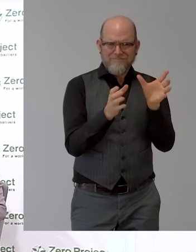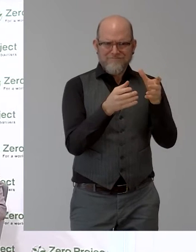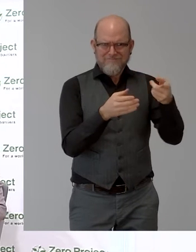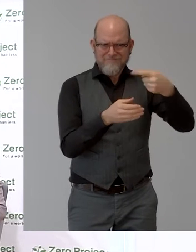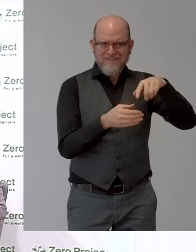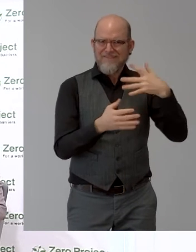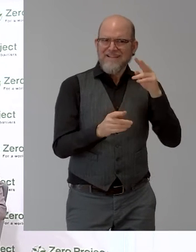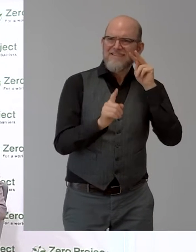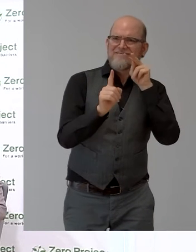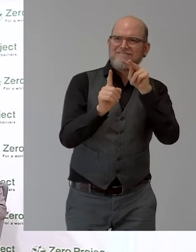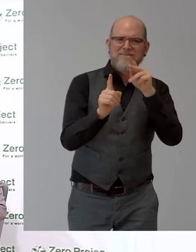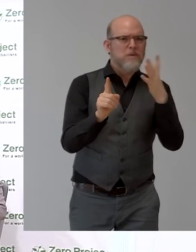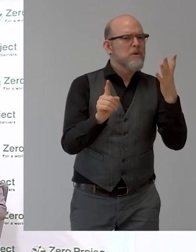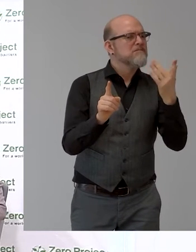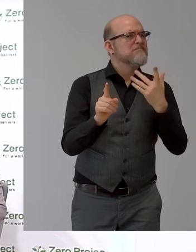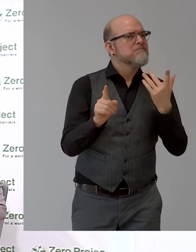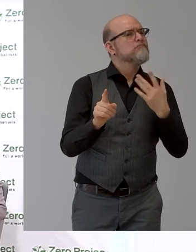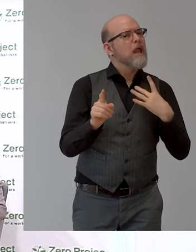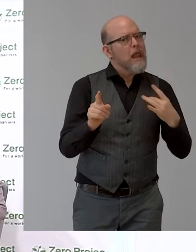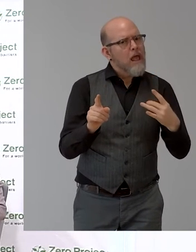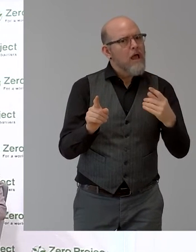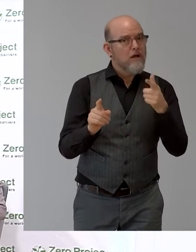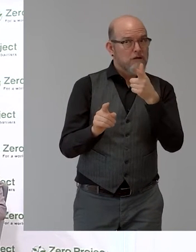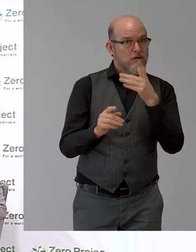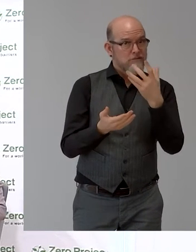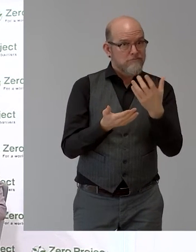and how do you rate the chances for success in the market?